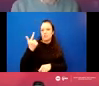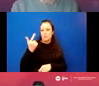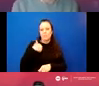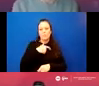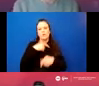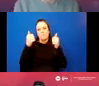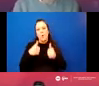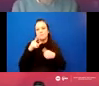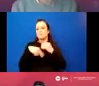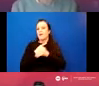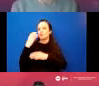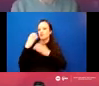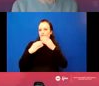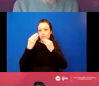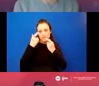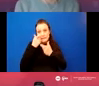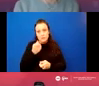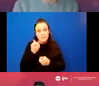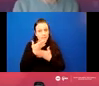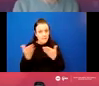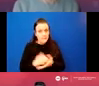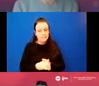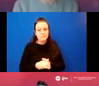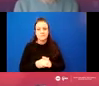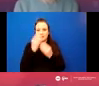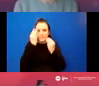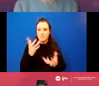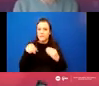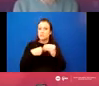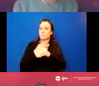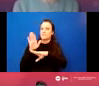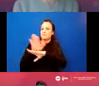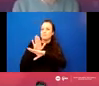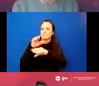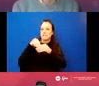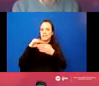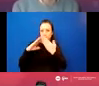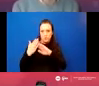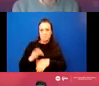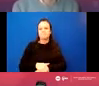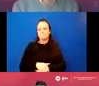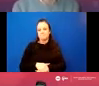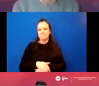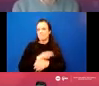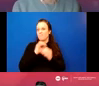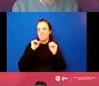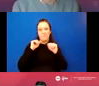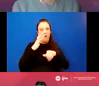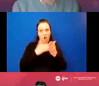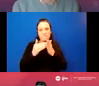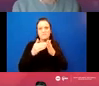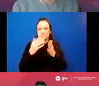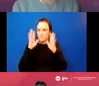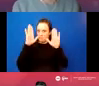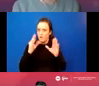updates about construction, interesting things, um, information about the businesses and the community, uh, all the time. So a lot of great